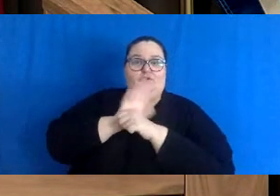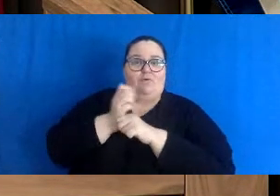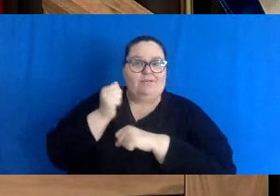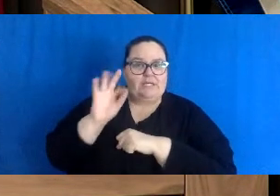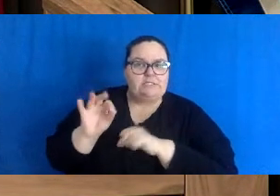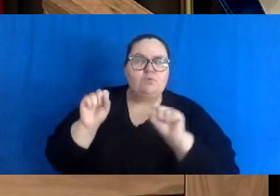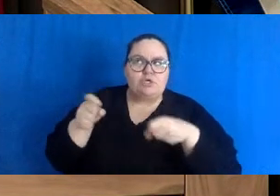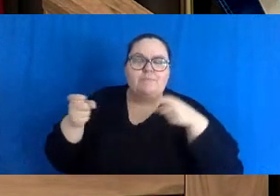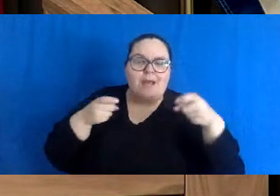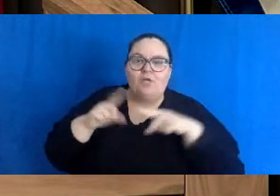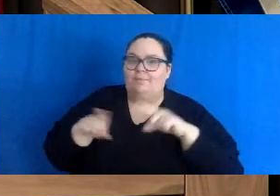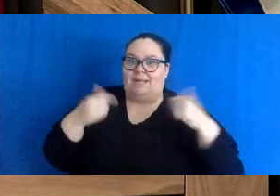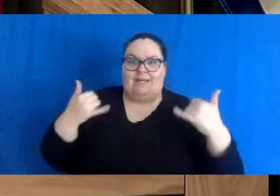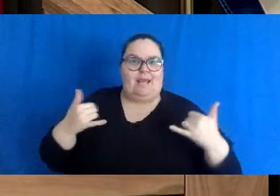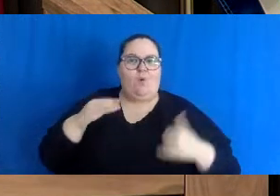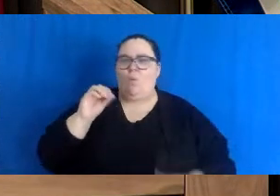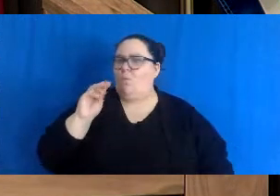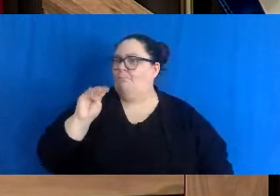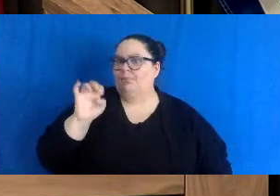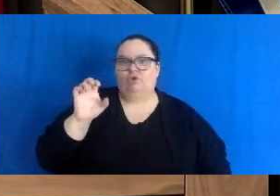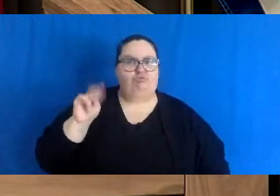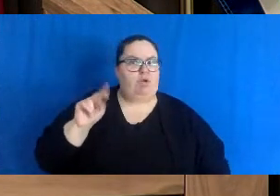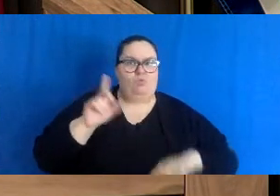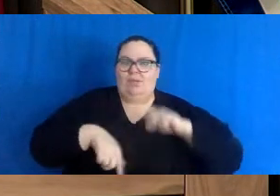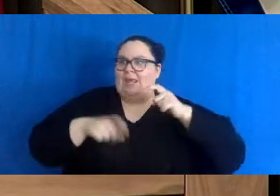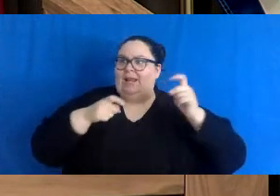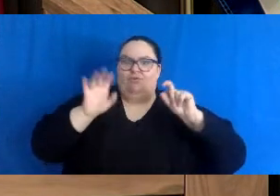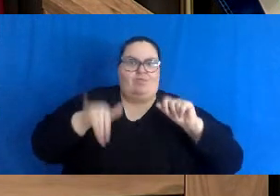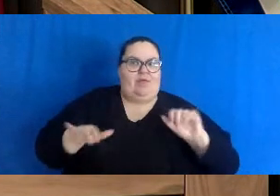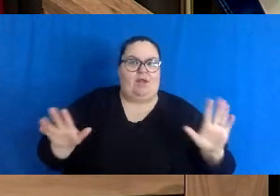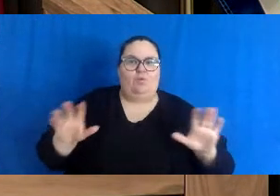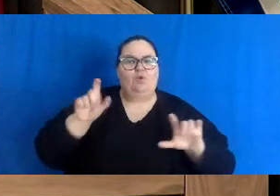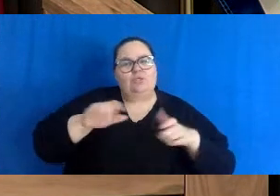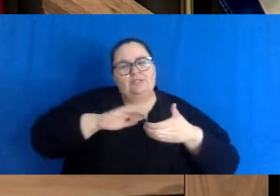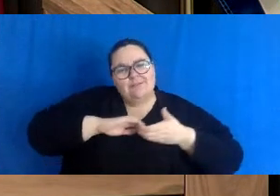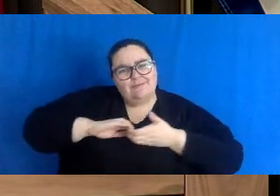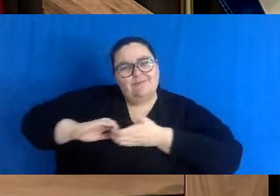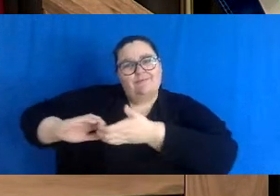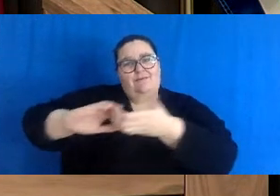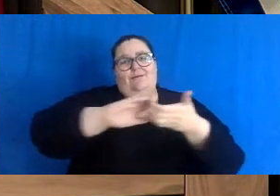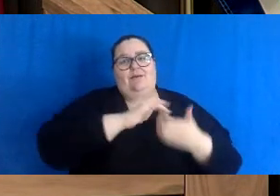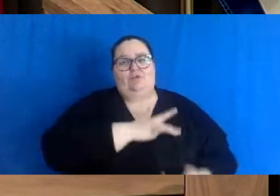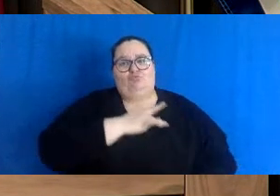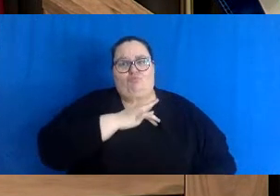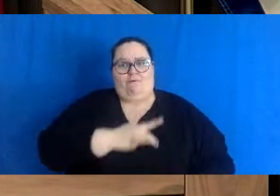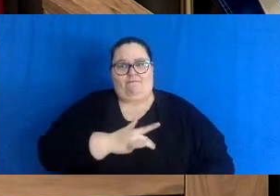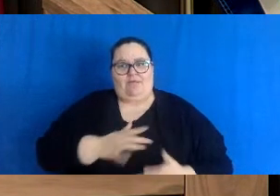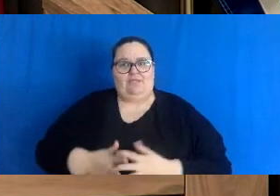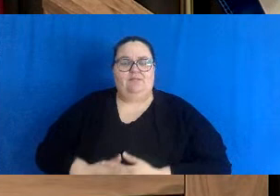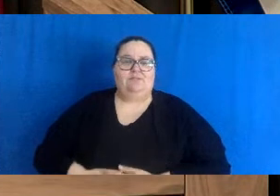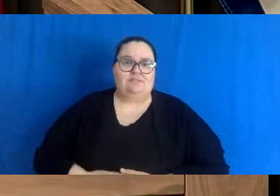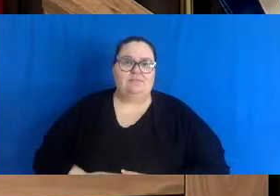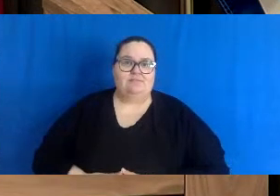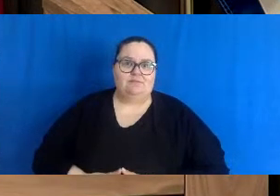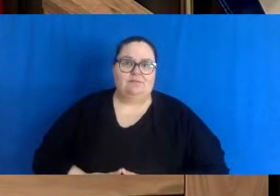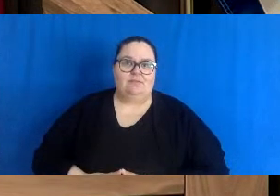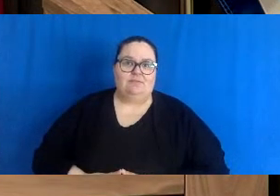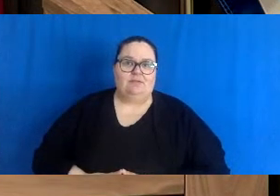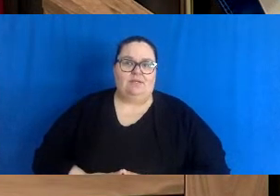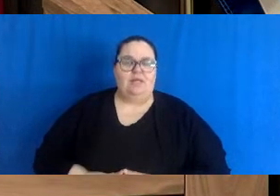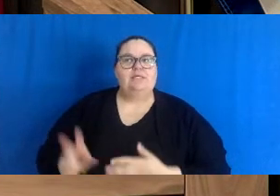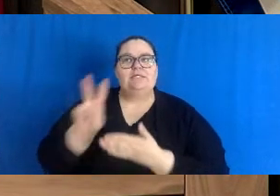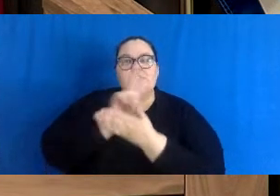guess I just go back to the point that it's about us working together as a province and it's about us managing this in the next two weeks